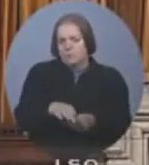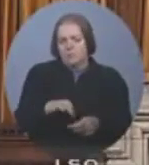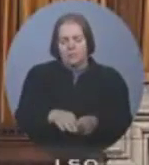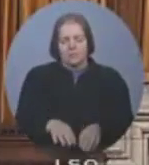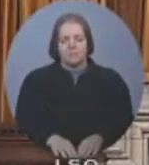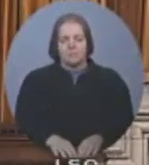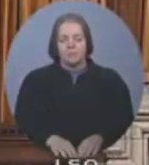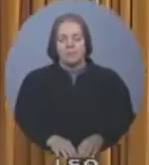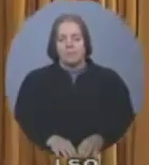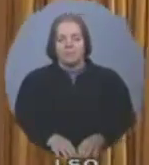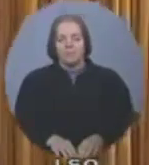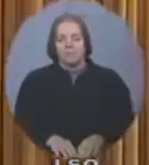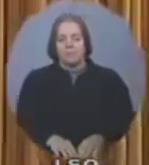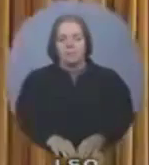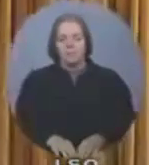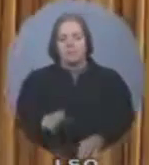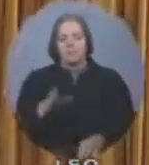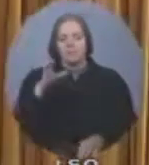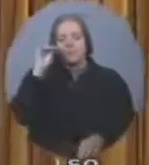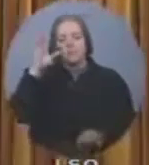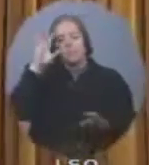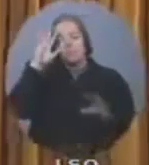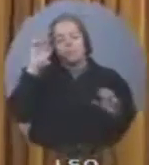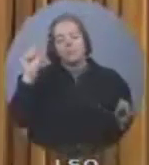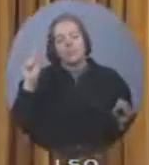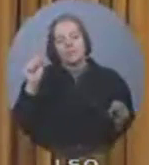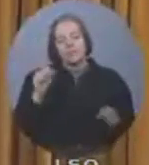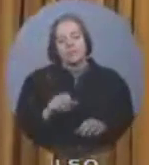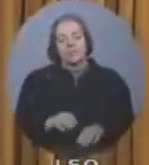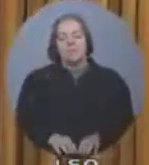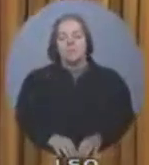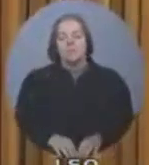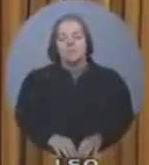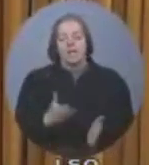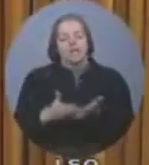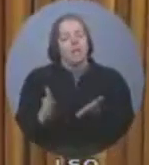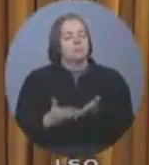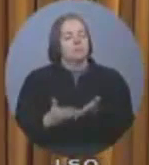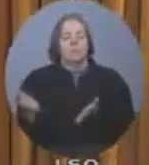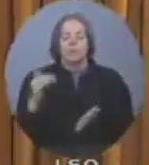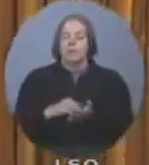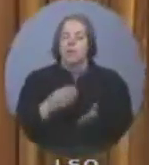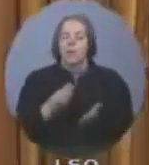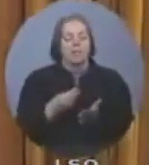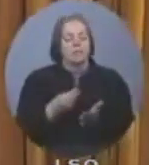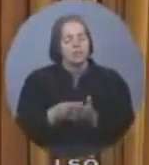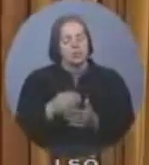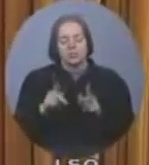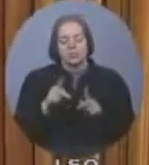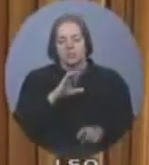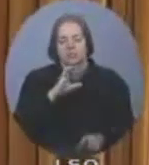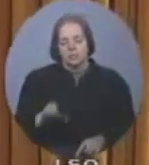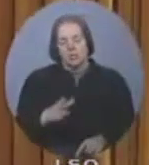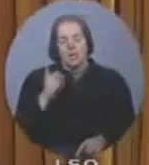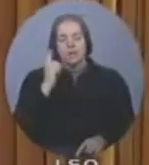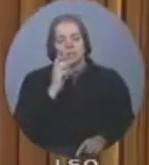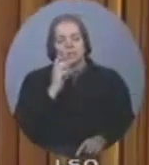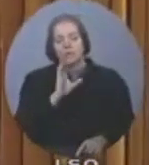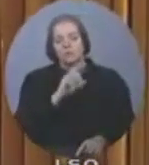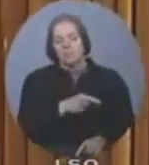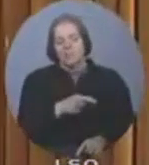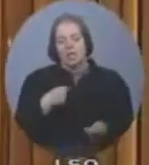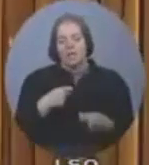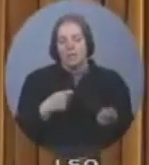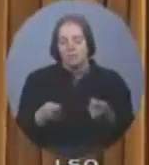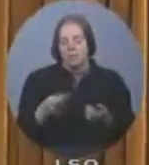Mr. Speaker, waste and more waste of Canadian taxpayer dollars. Now we learn that the Conservative government has spent money on Google